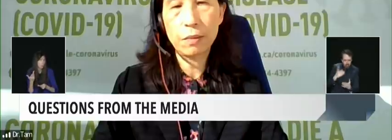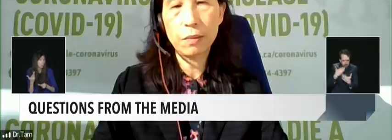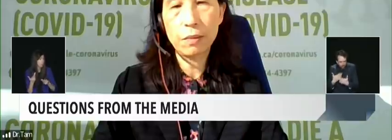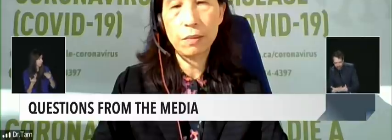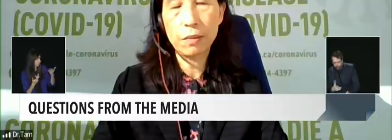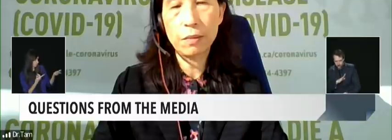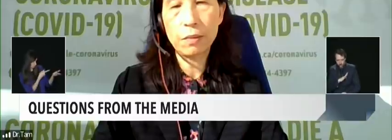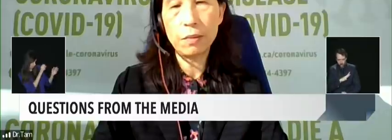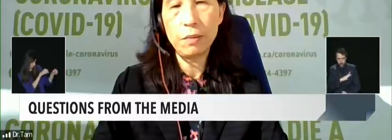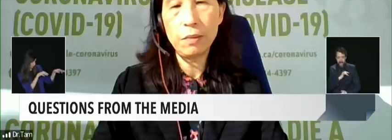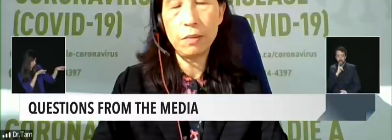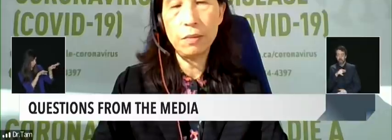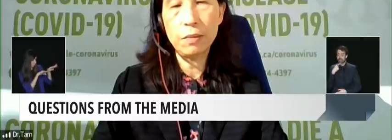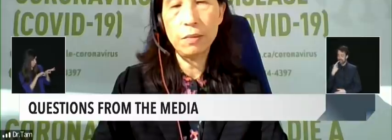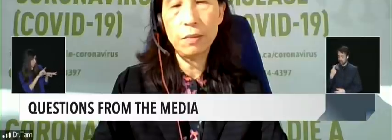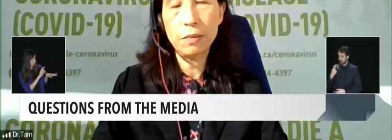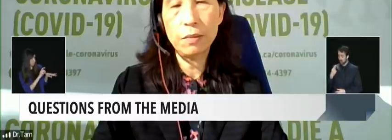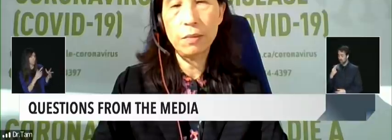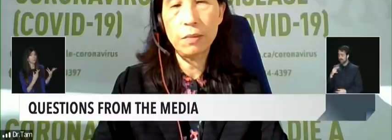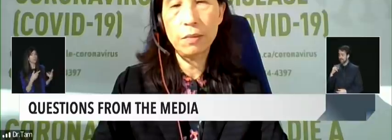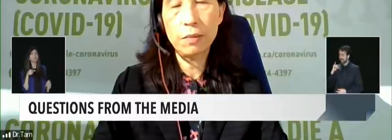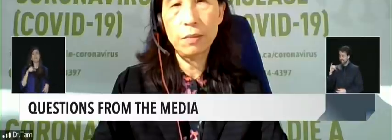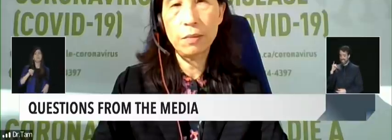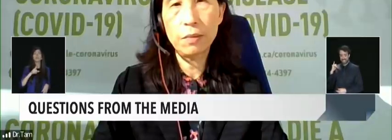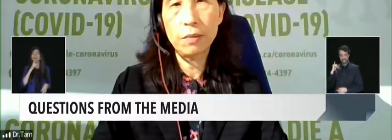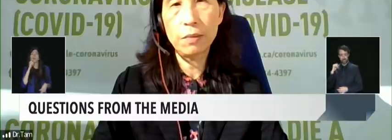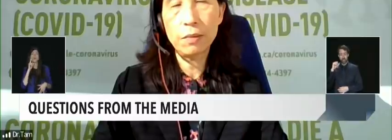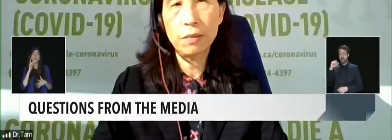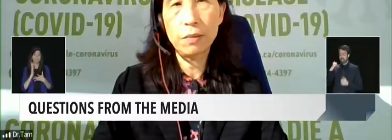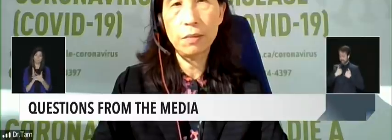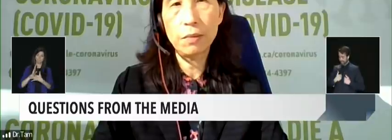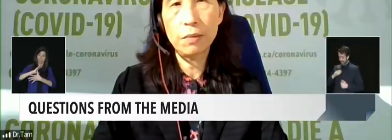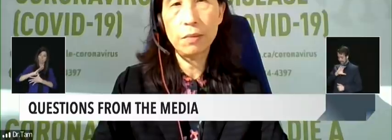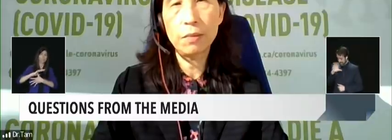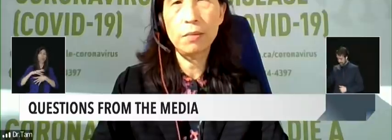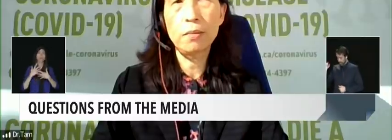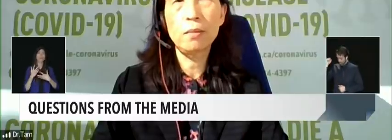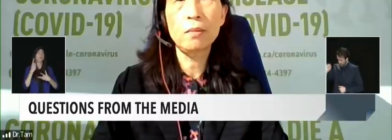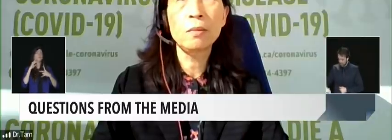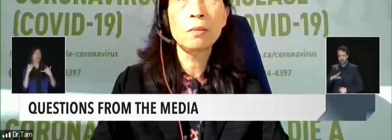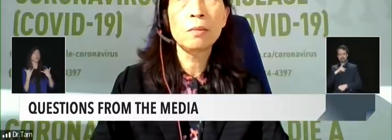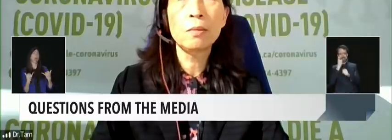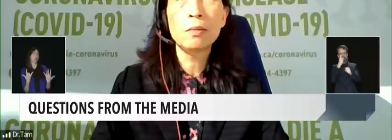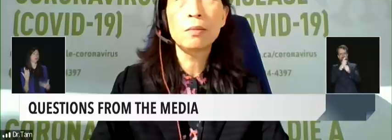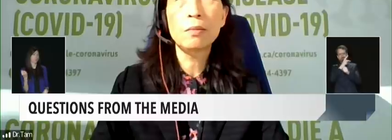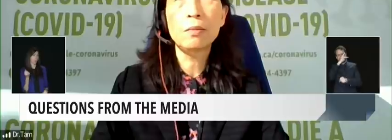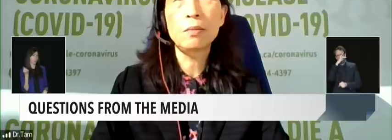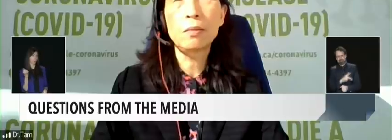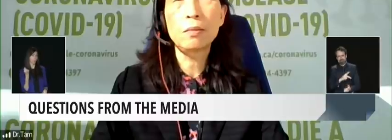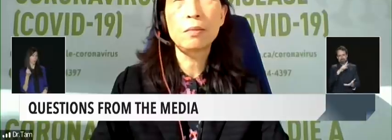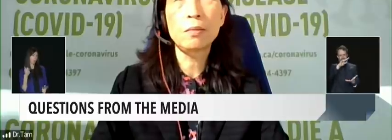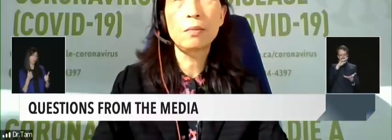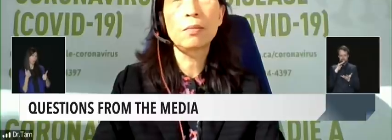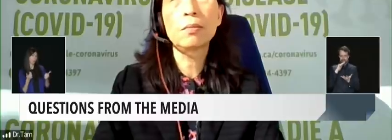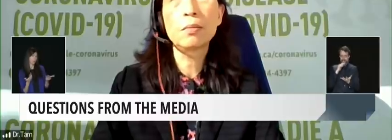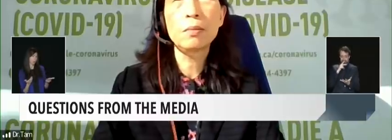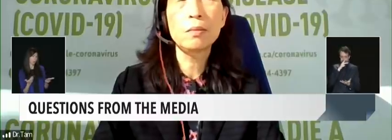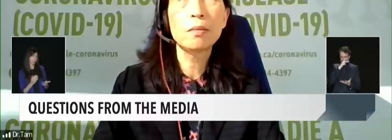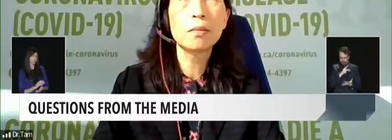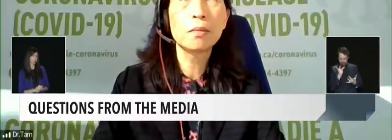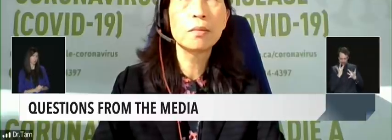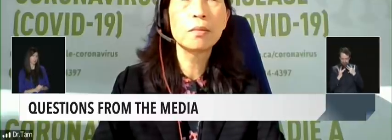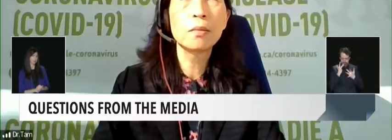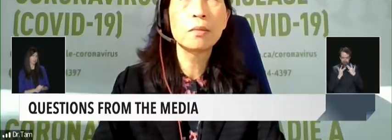get approved, it should be prioritized? Or is that just, once again, something else that kind of just remains up in the air up until it is approved by Health